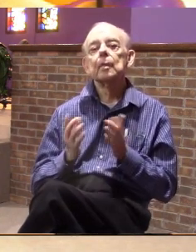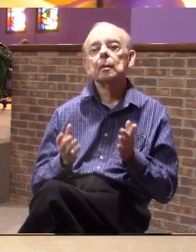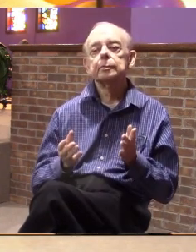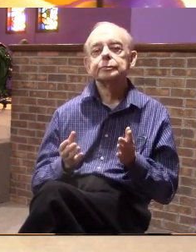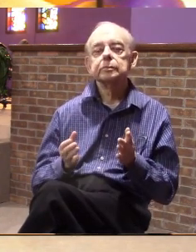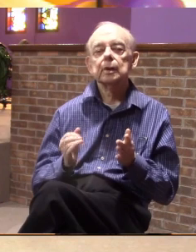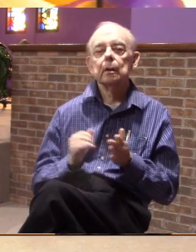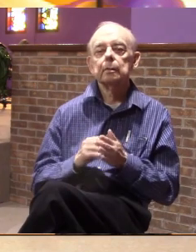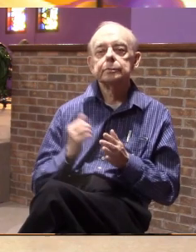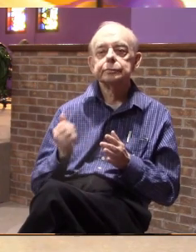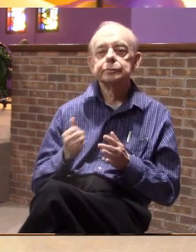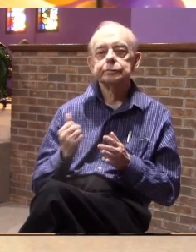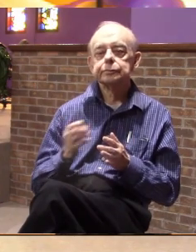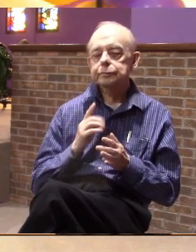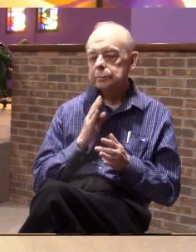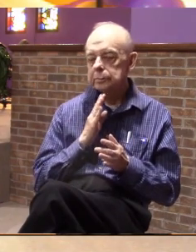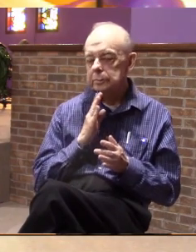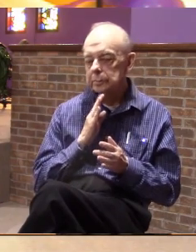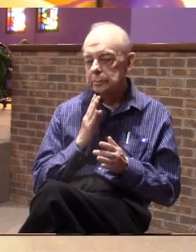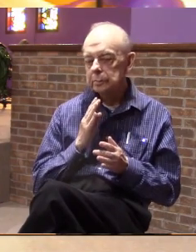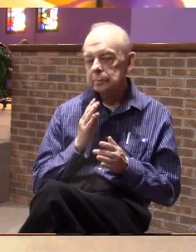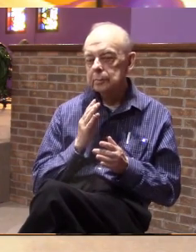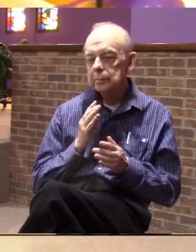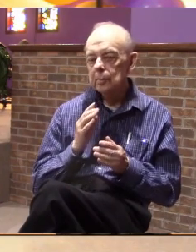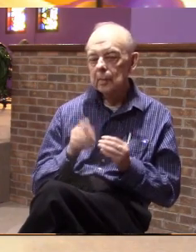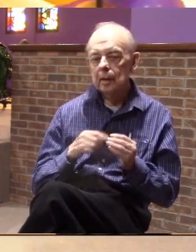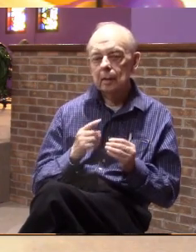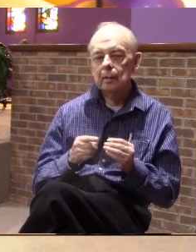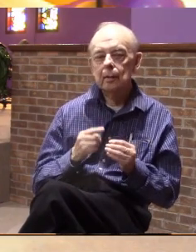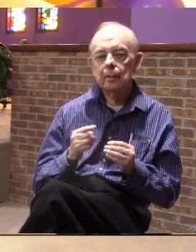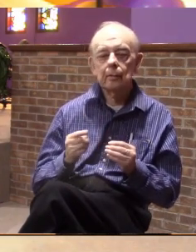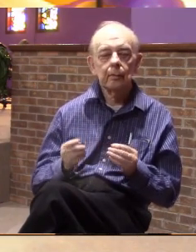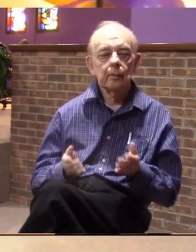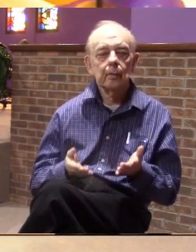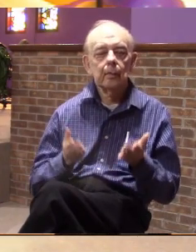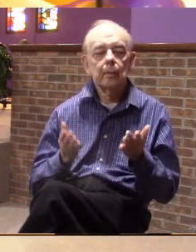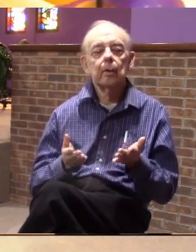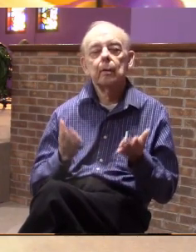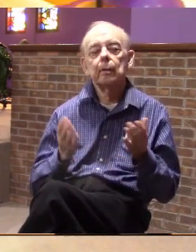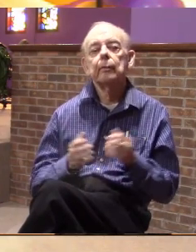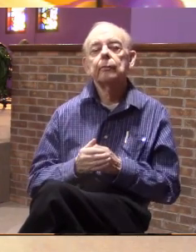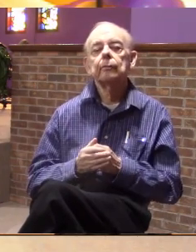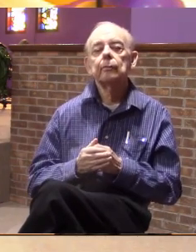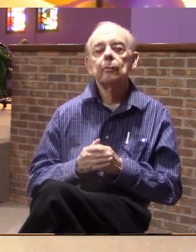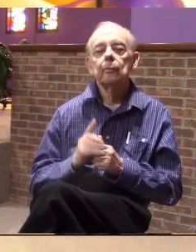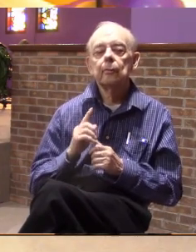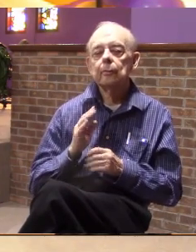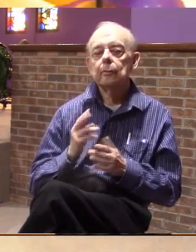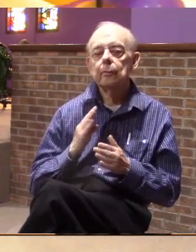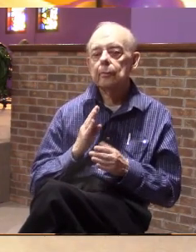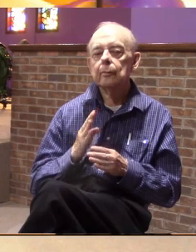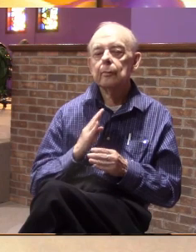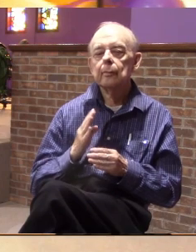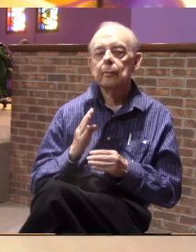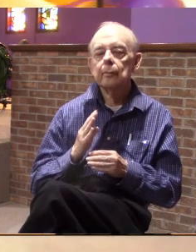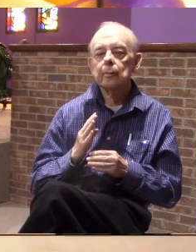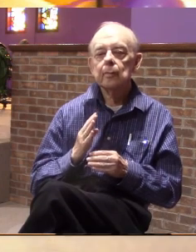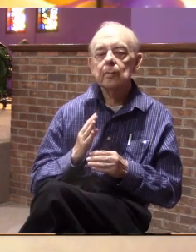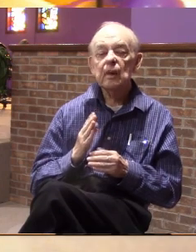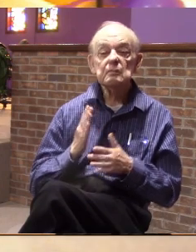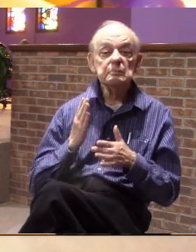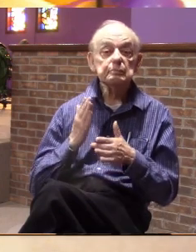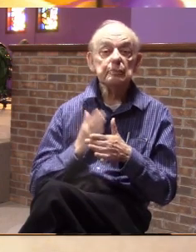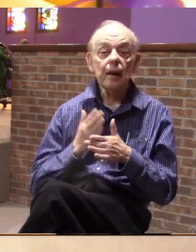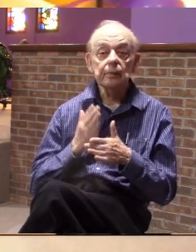not only is it talking about stimulating or provoking it is talking about irritating